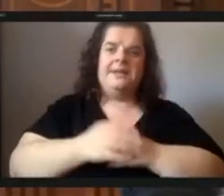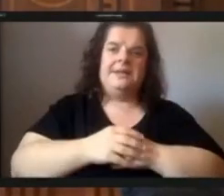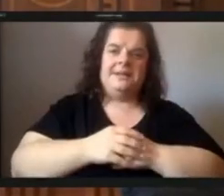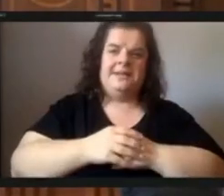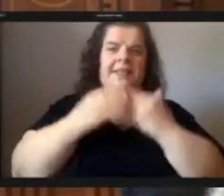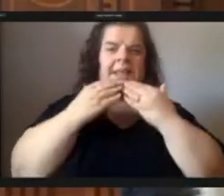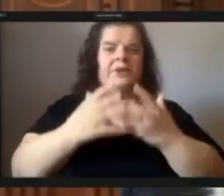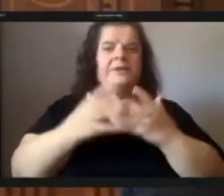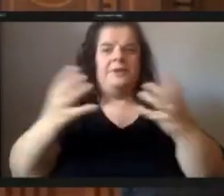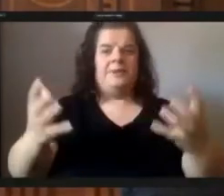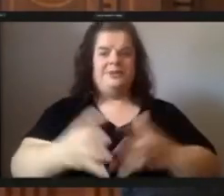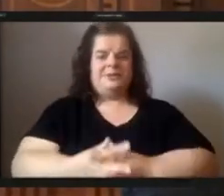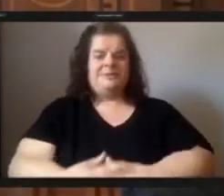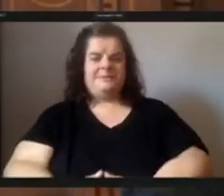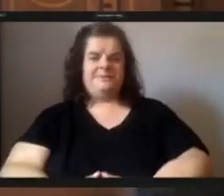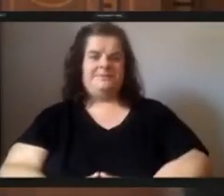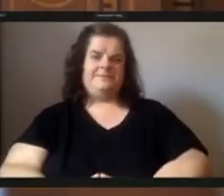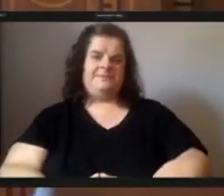much